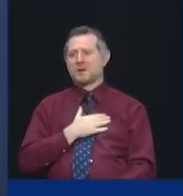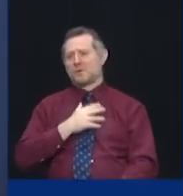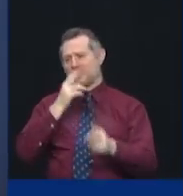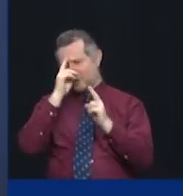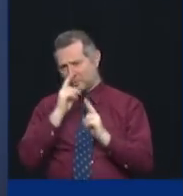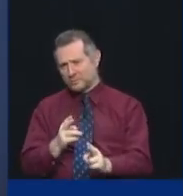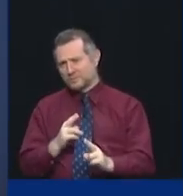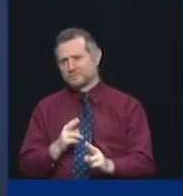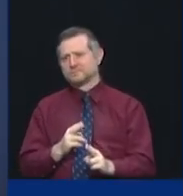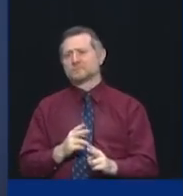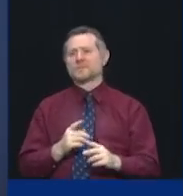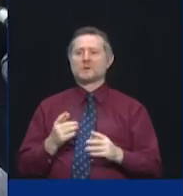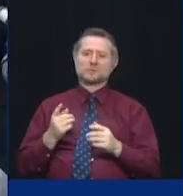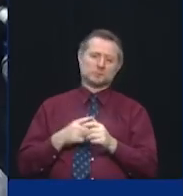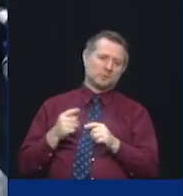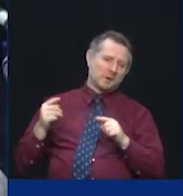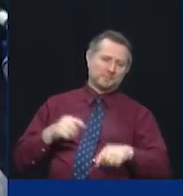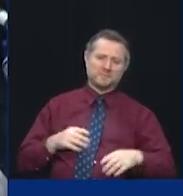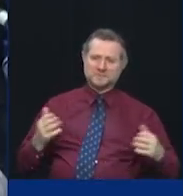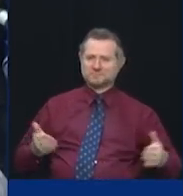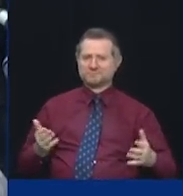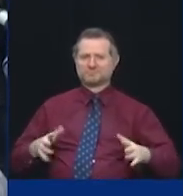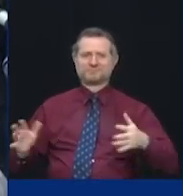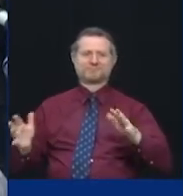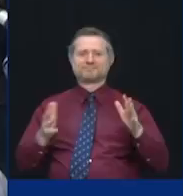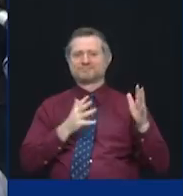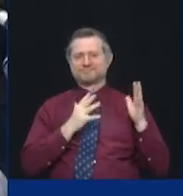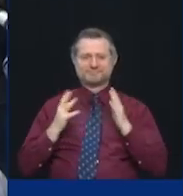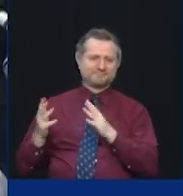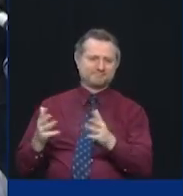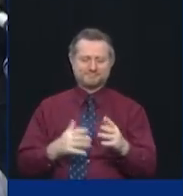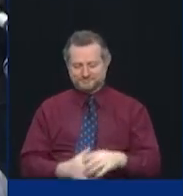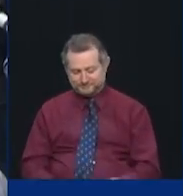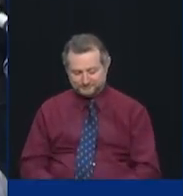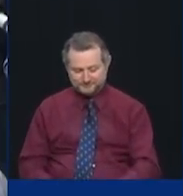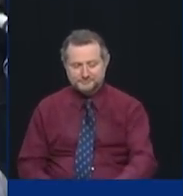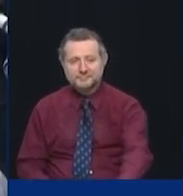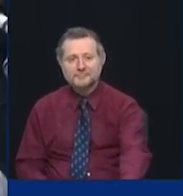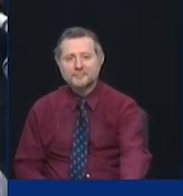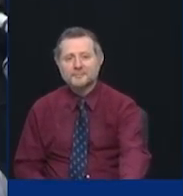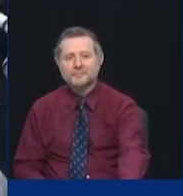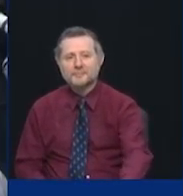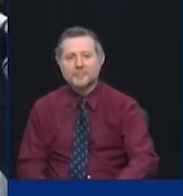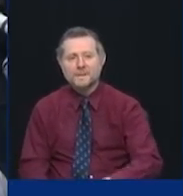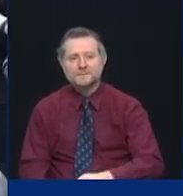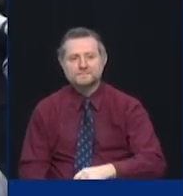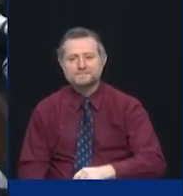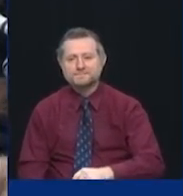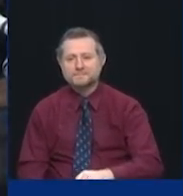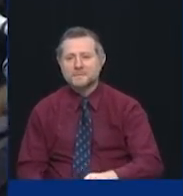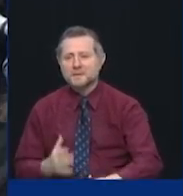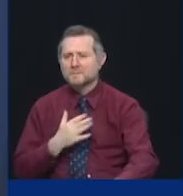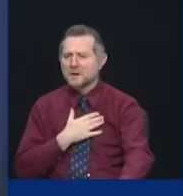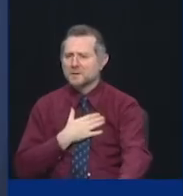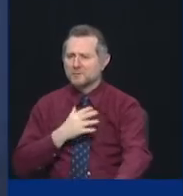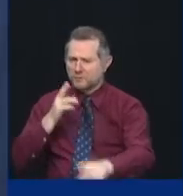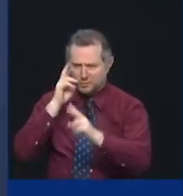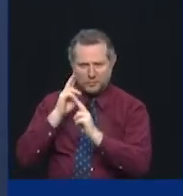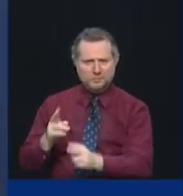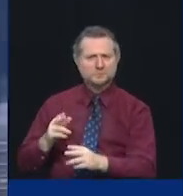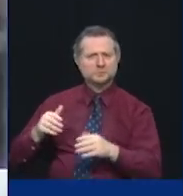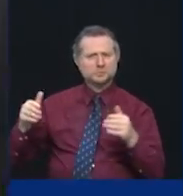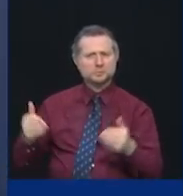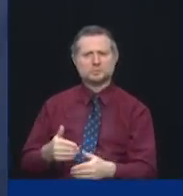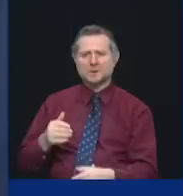introduce